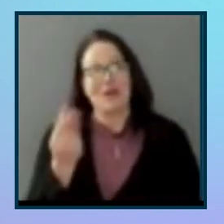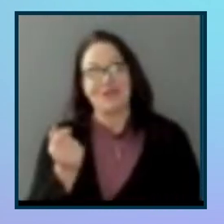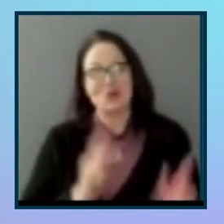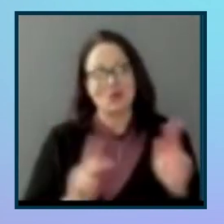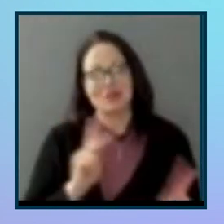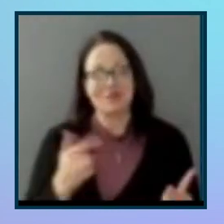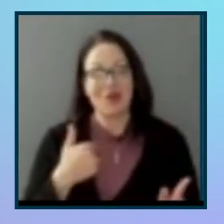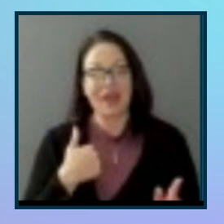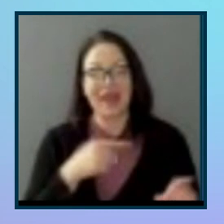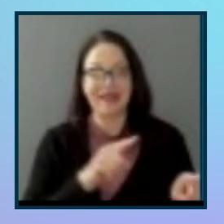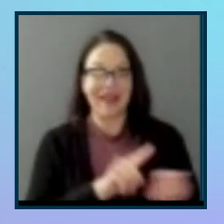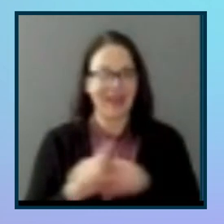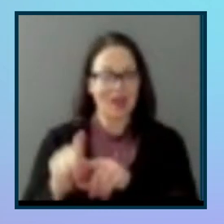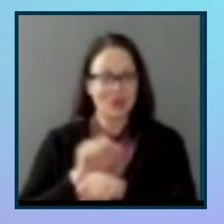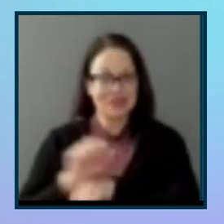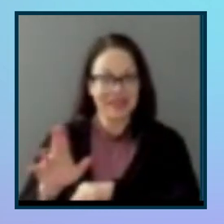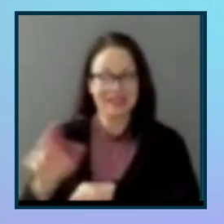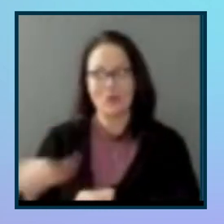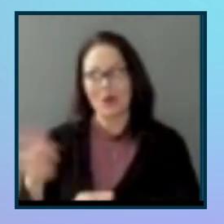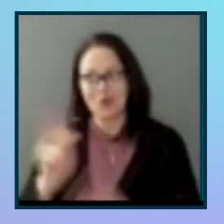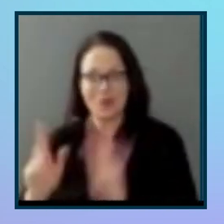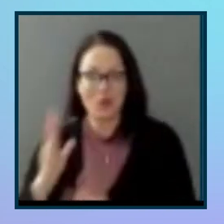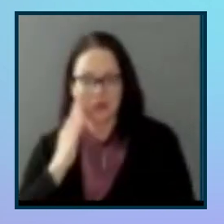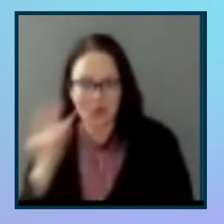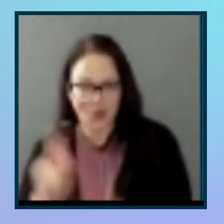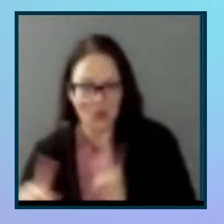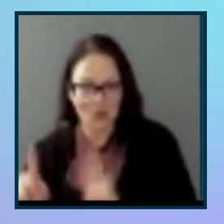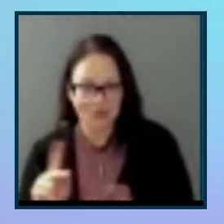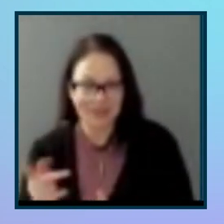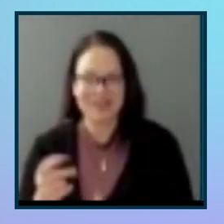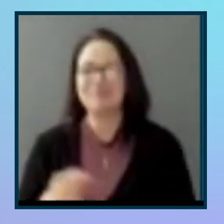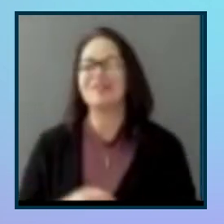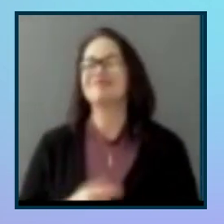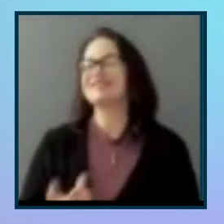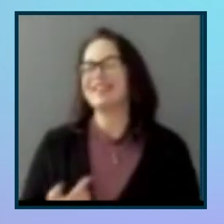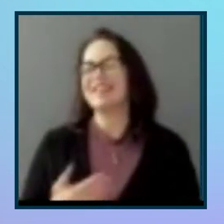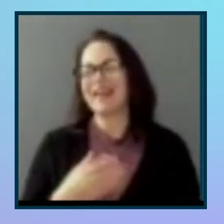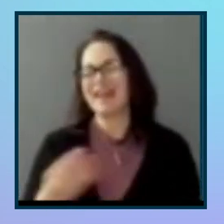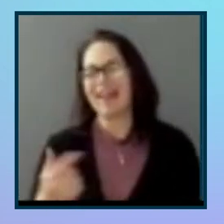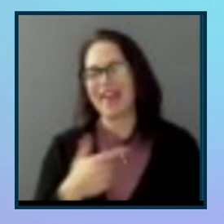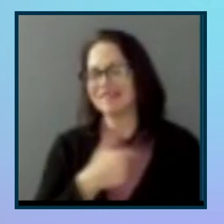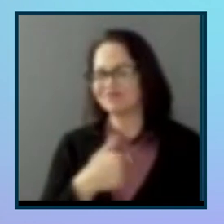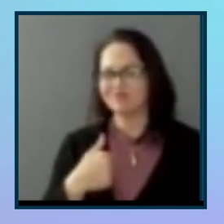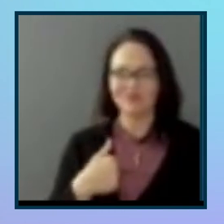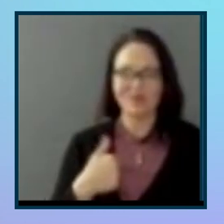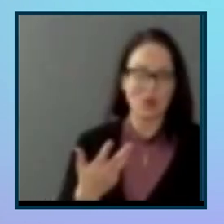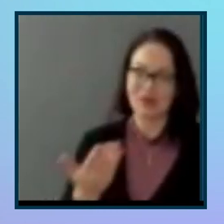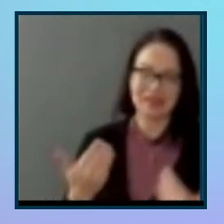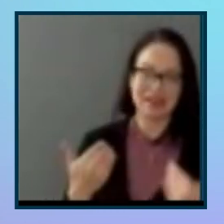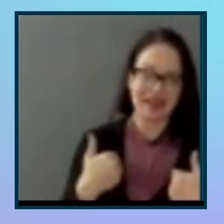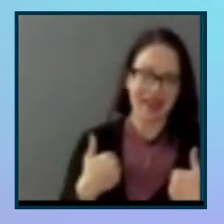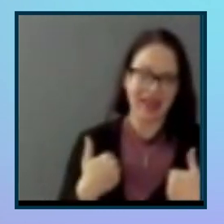sent it to people who know people. And we just did not get a lot of